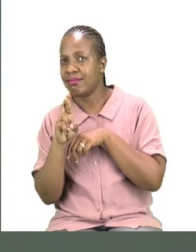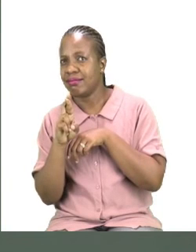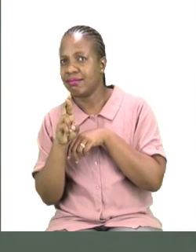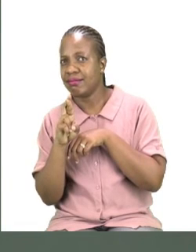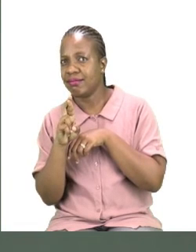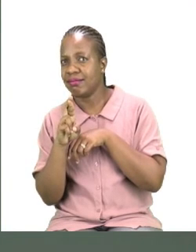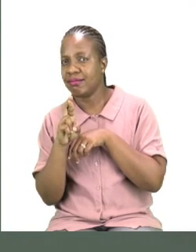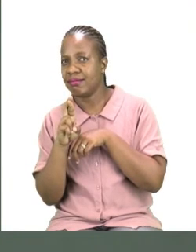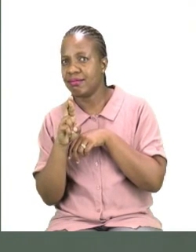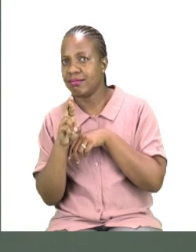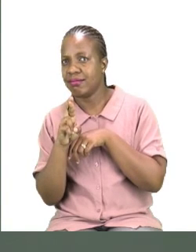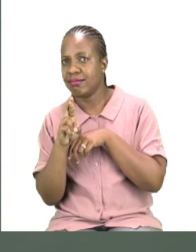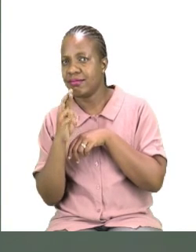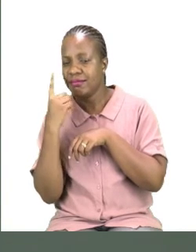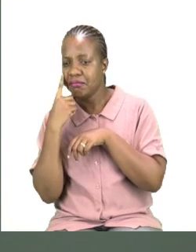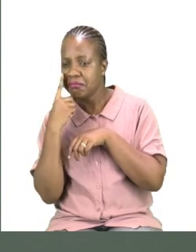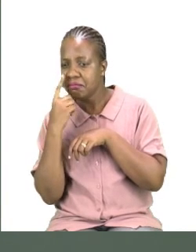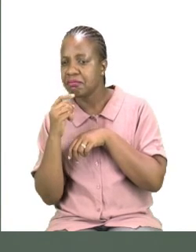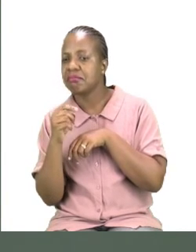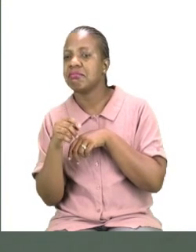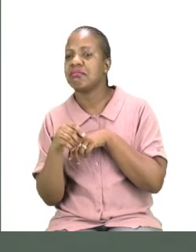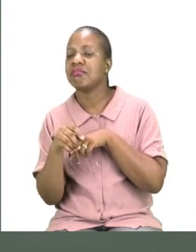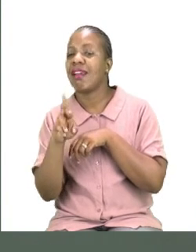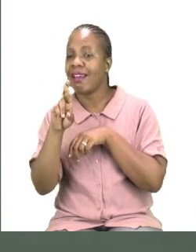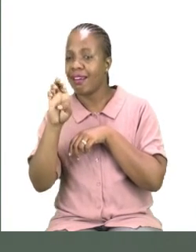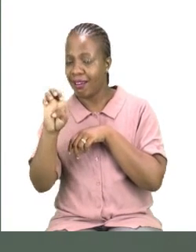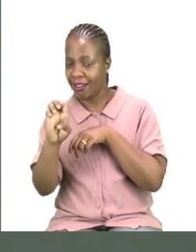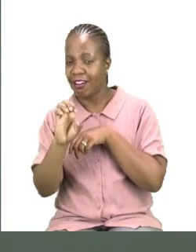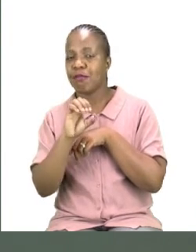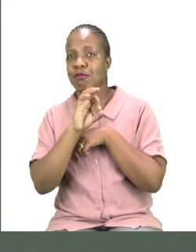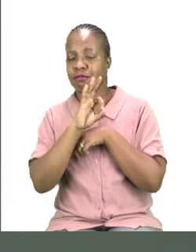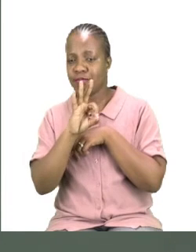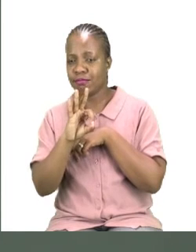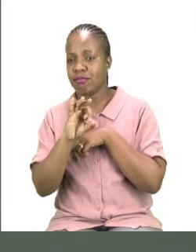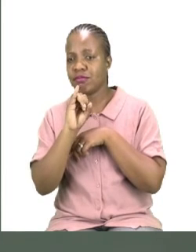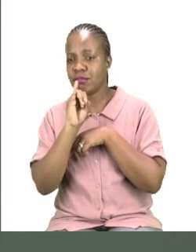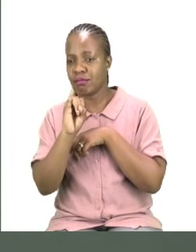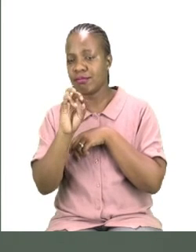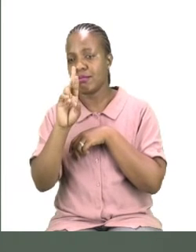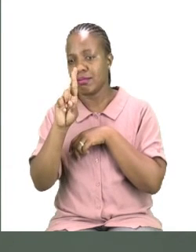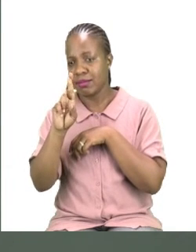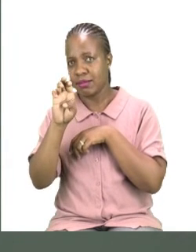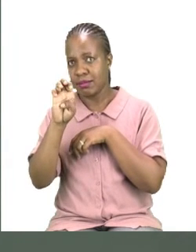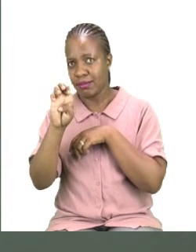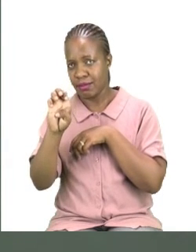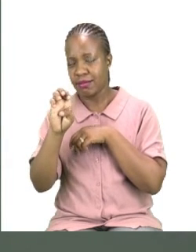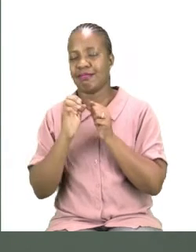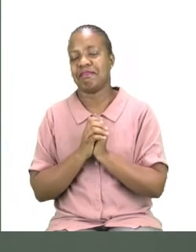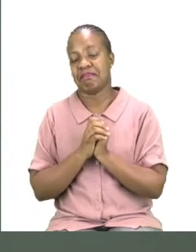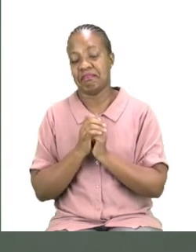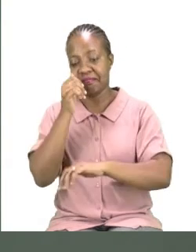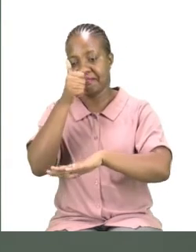if I and I see an R and I see an E. So that means we have found our word fire